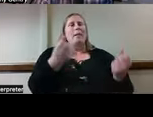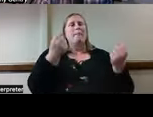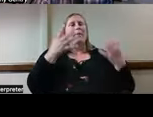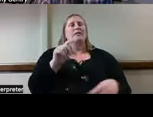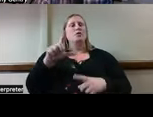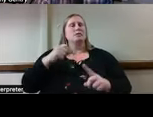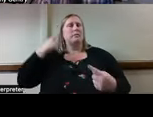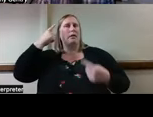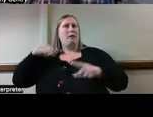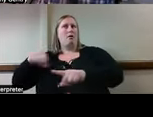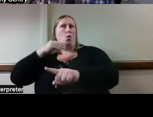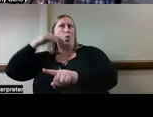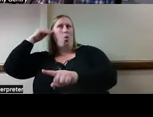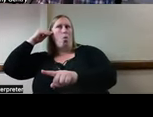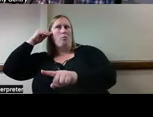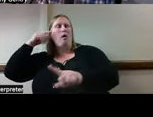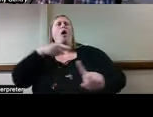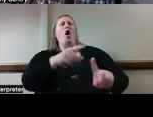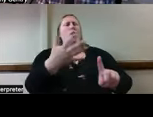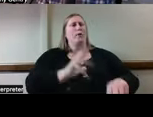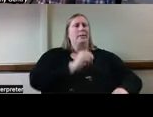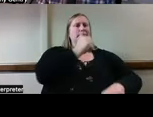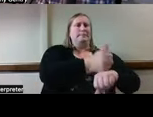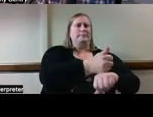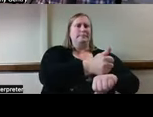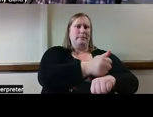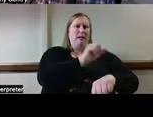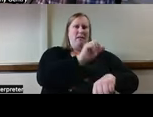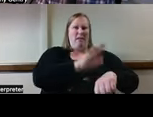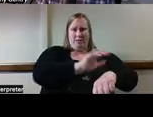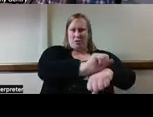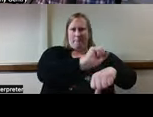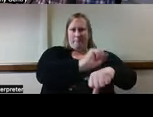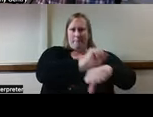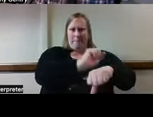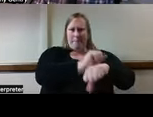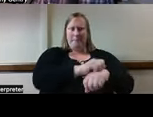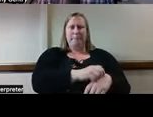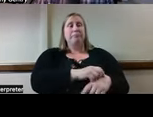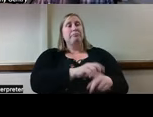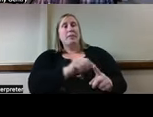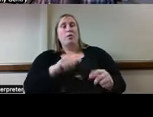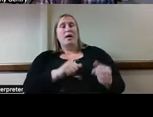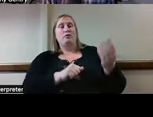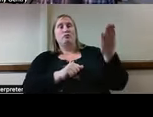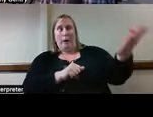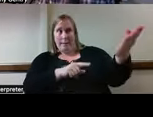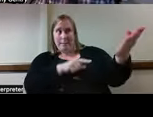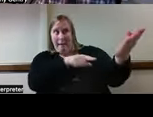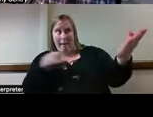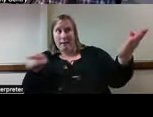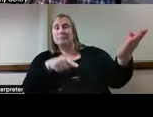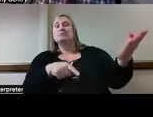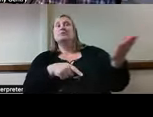thinking about at home are already being implemented on the job site, and that you can make recommendations to incorporate those.